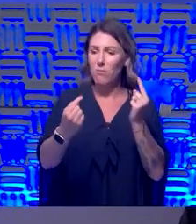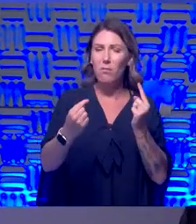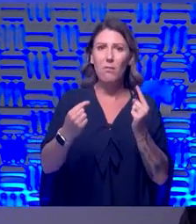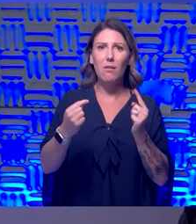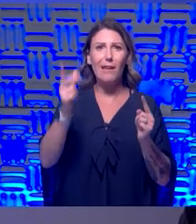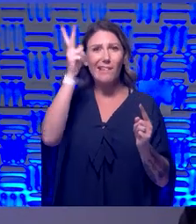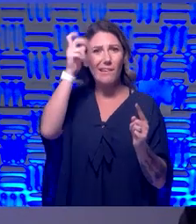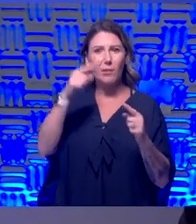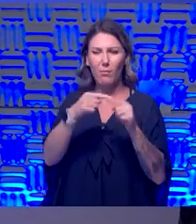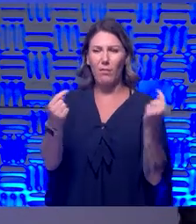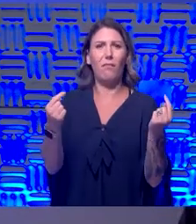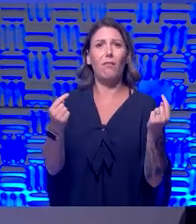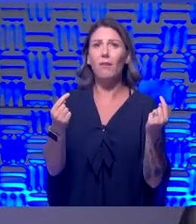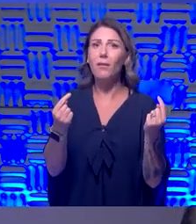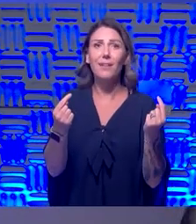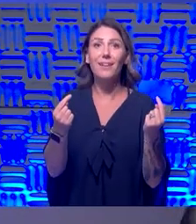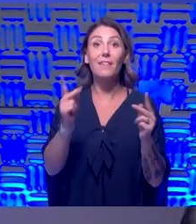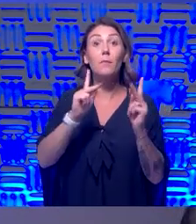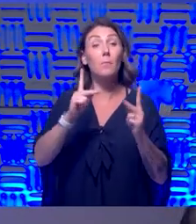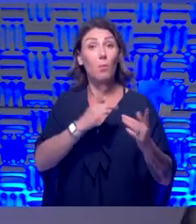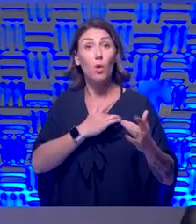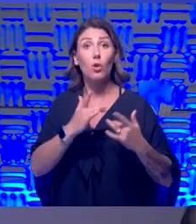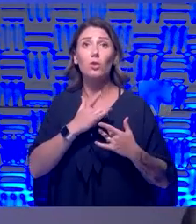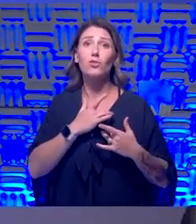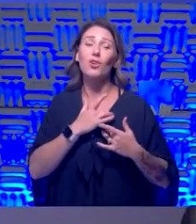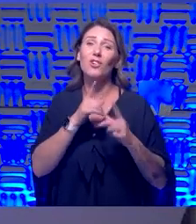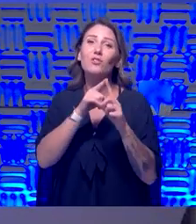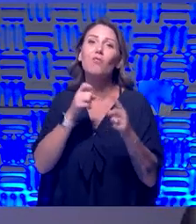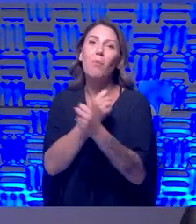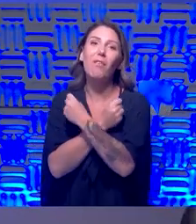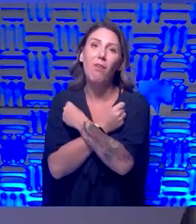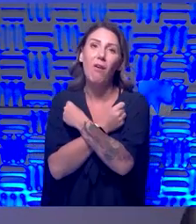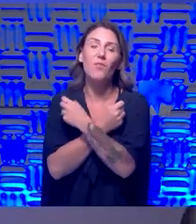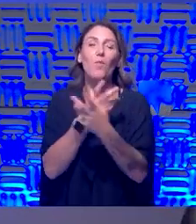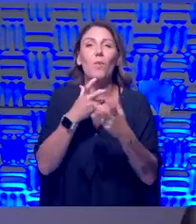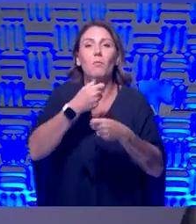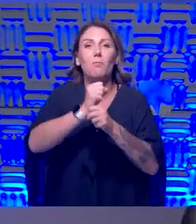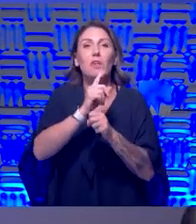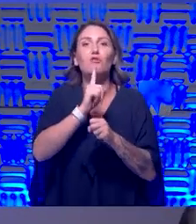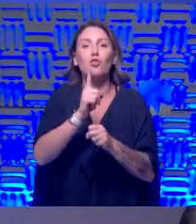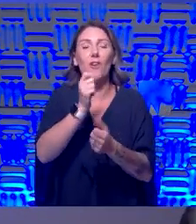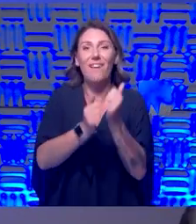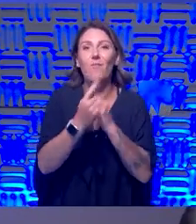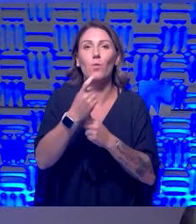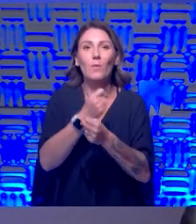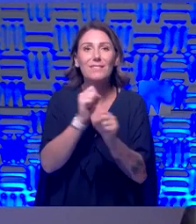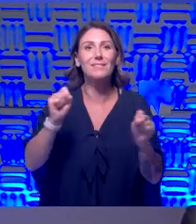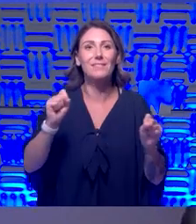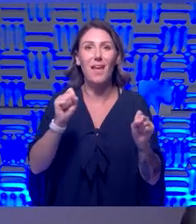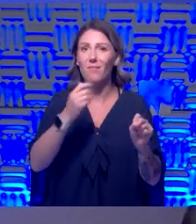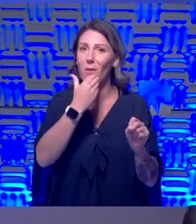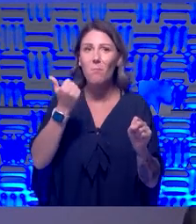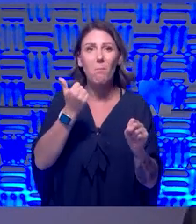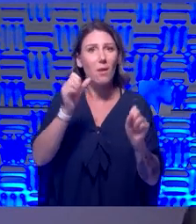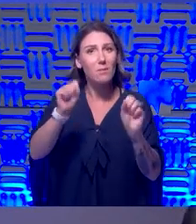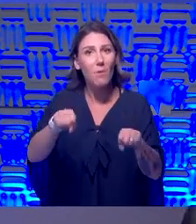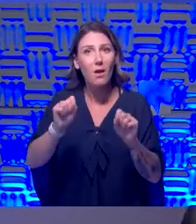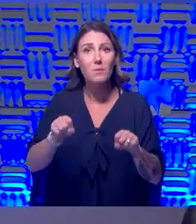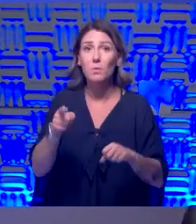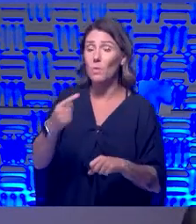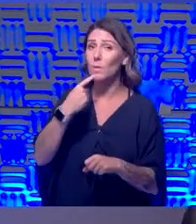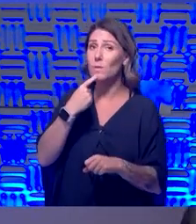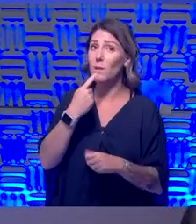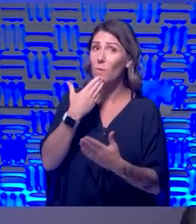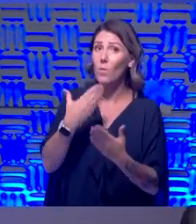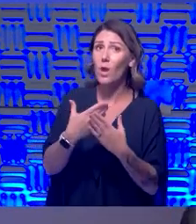people that have the concern are doing it out of love. They want to make sure that everybody's safe and taken care of to the best of their ability. And I think you say it very well when you say,